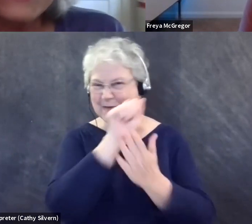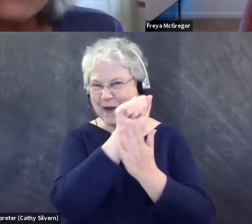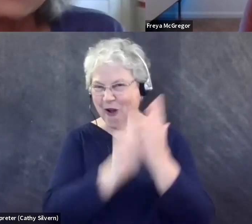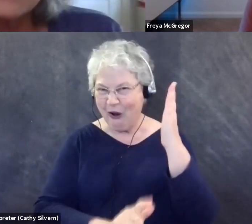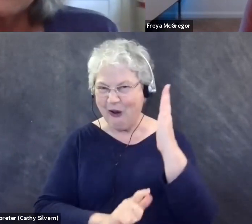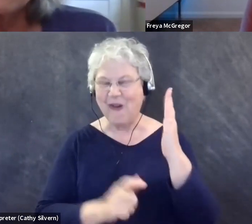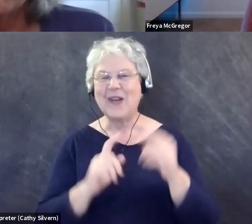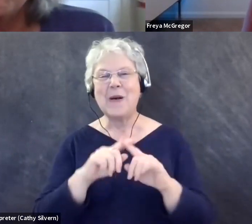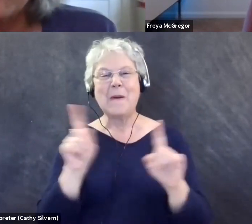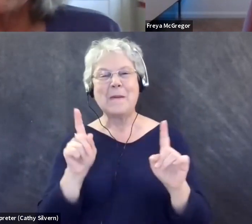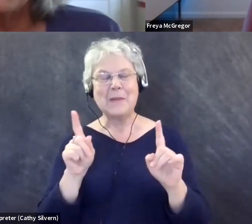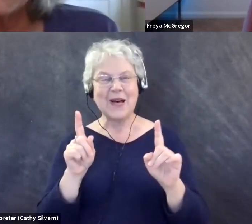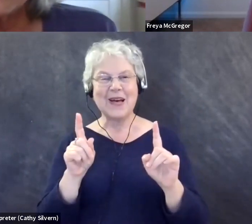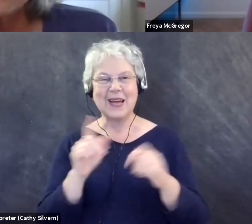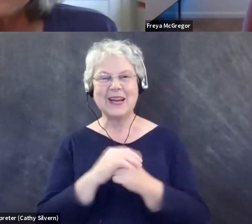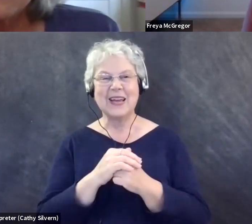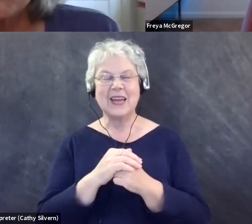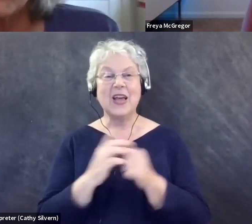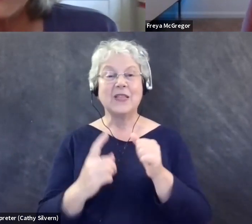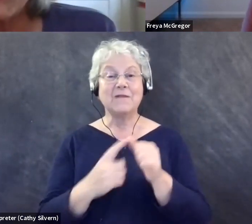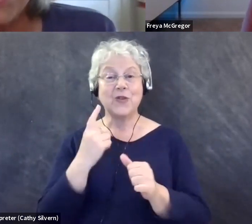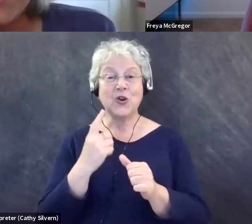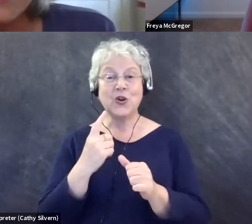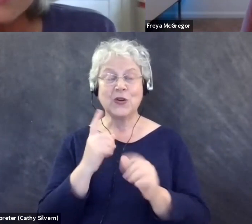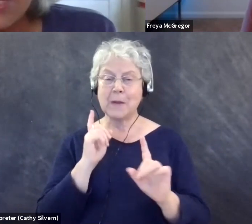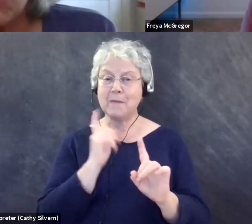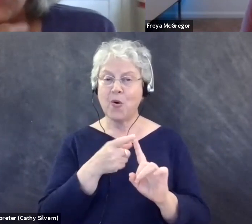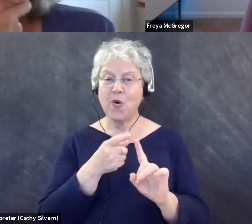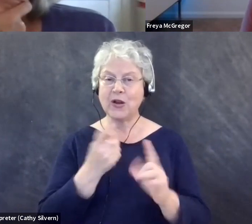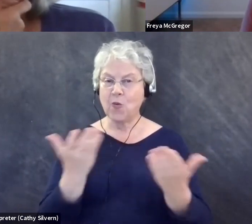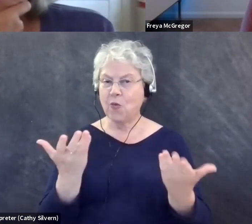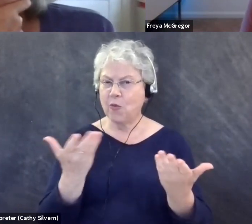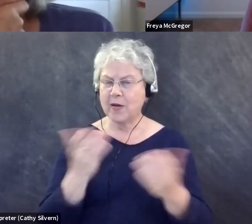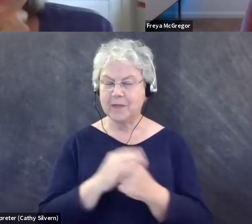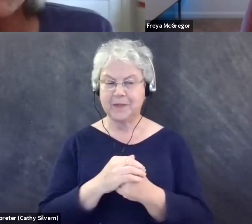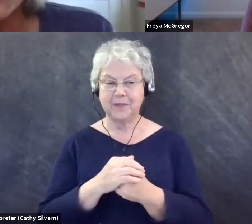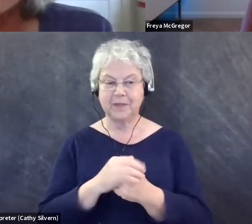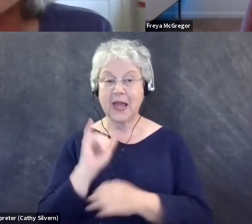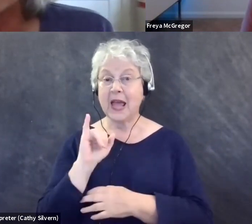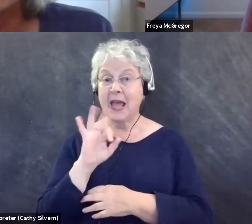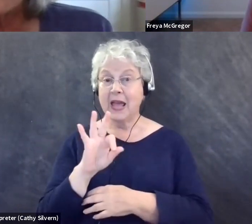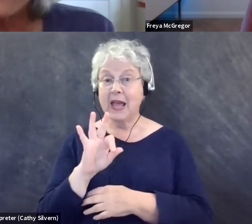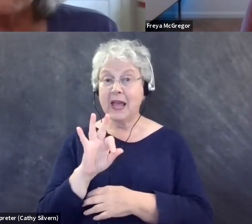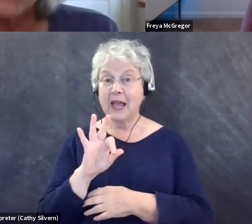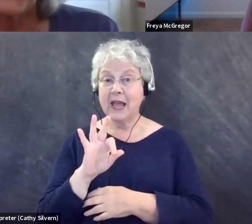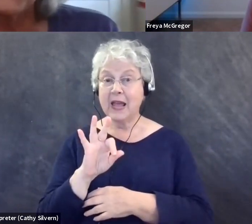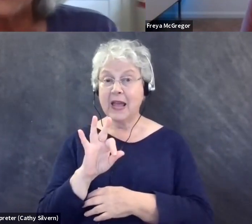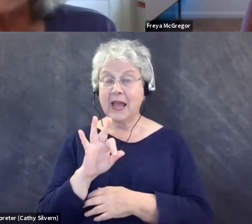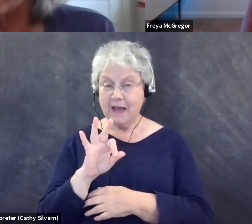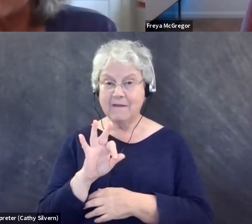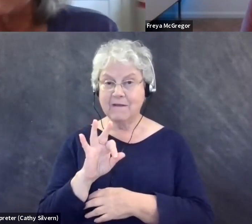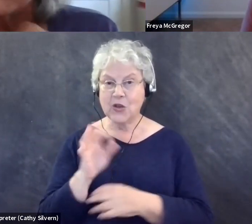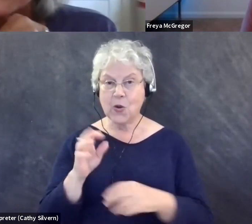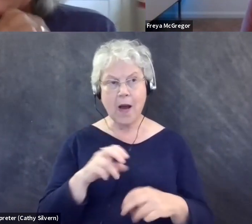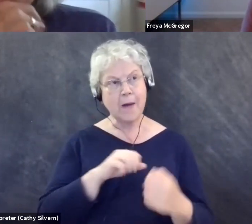I, I think the very first point I would make is that when you are in the presence of seated people